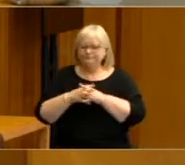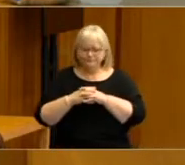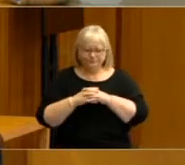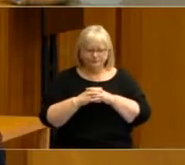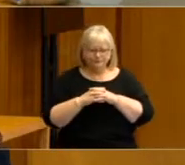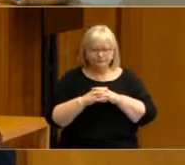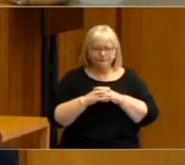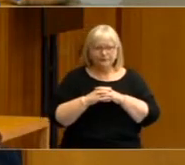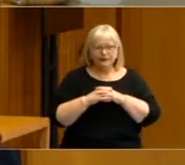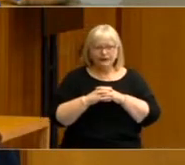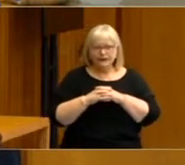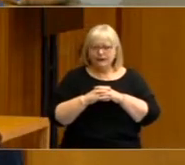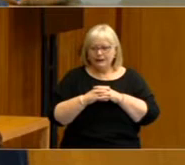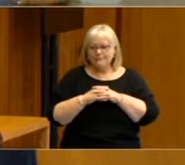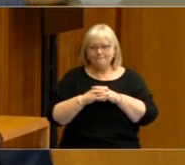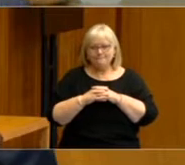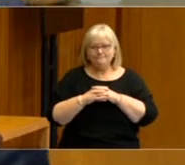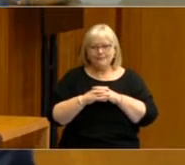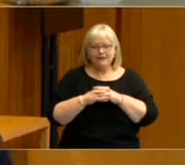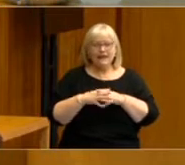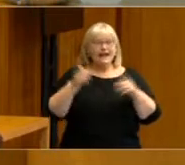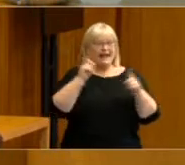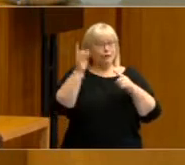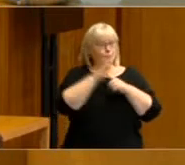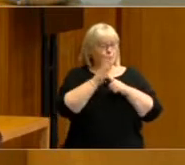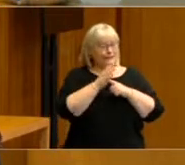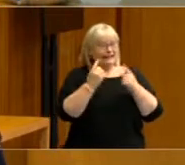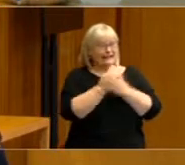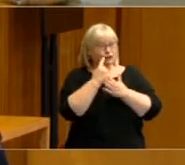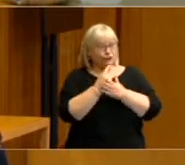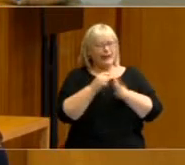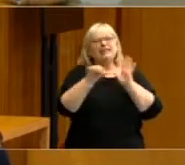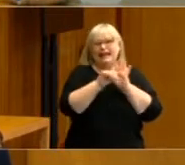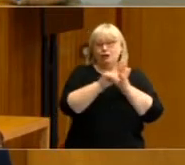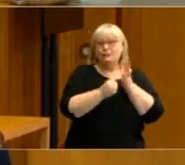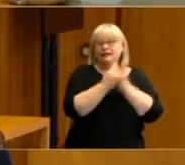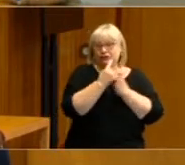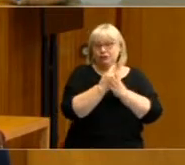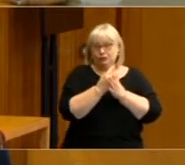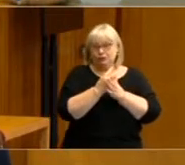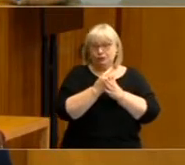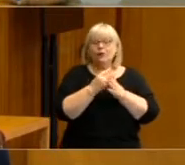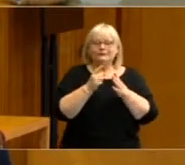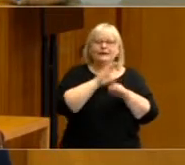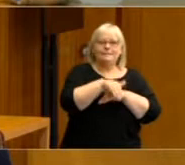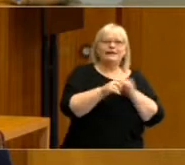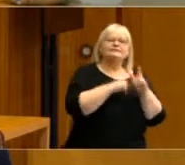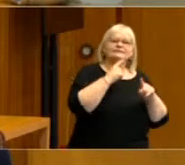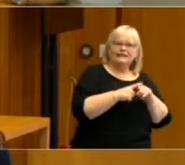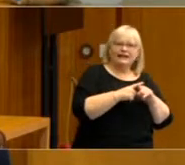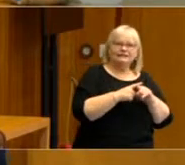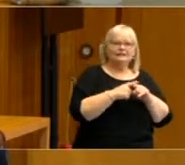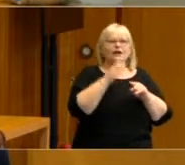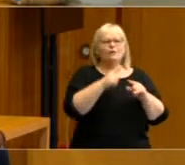Now the predominant issue in the election economic issue was to do with the taxation of